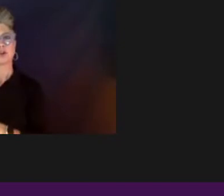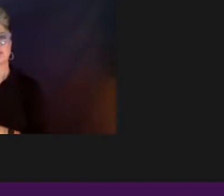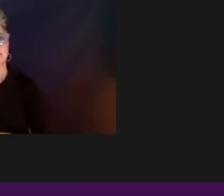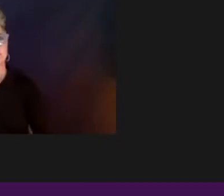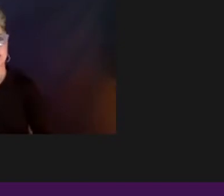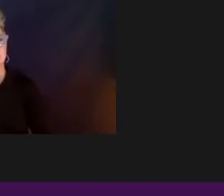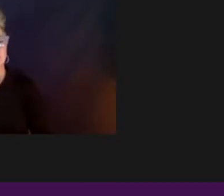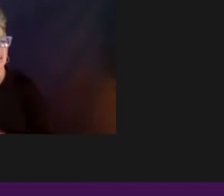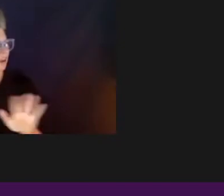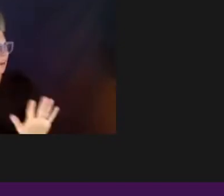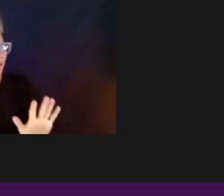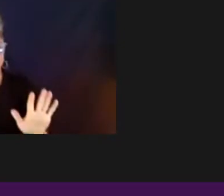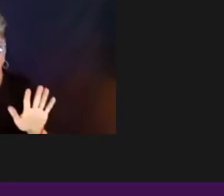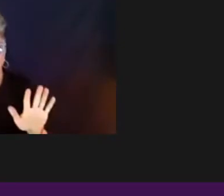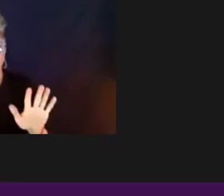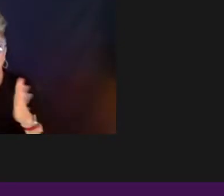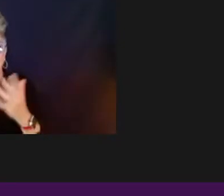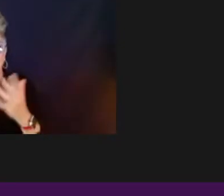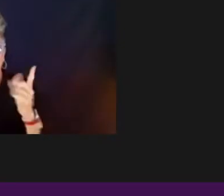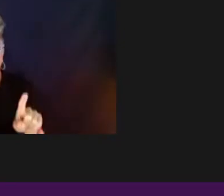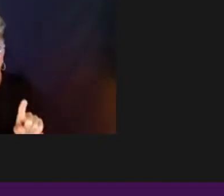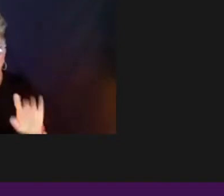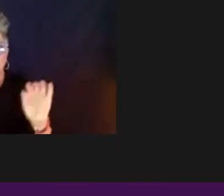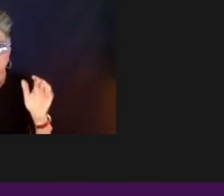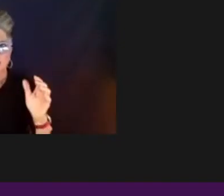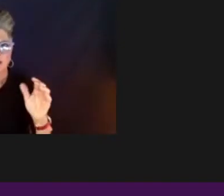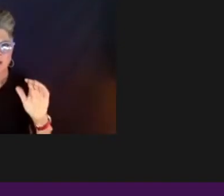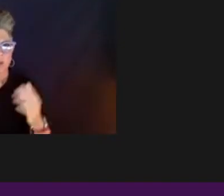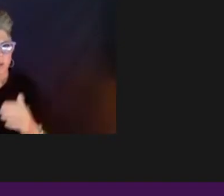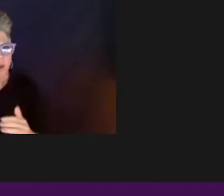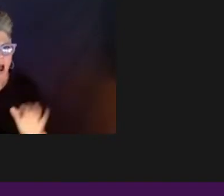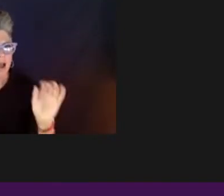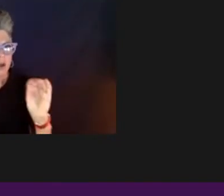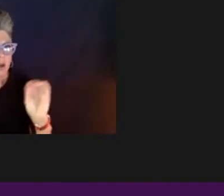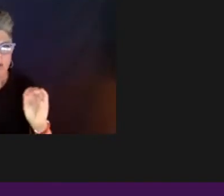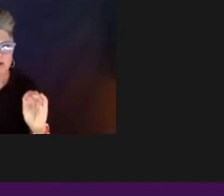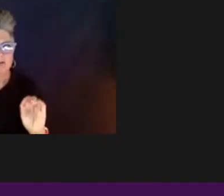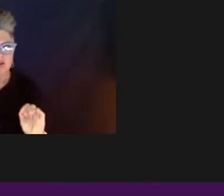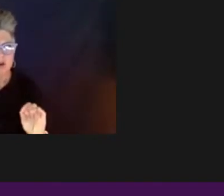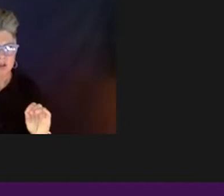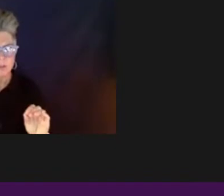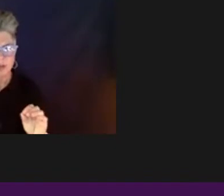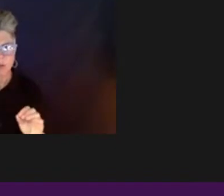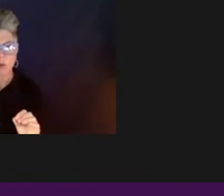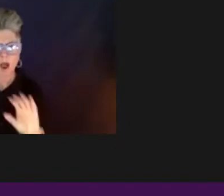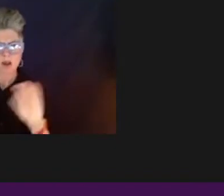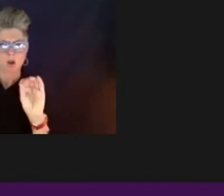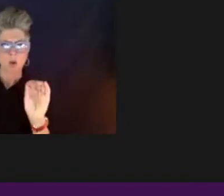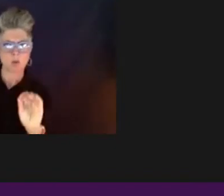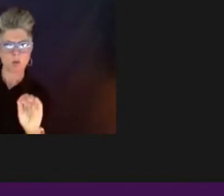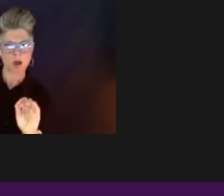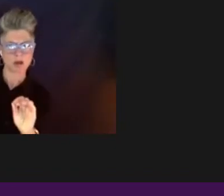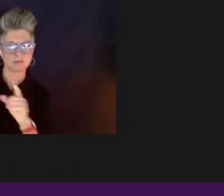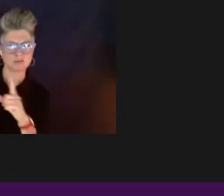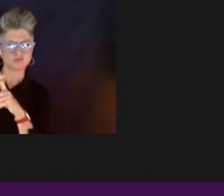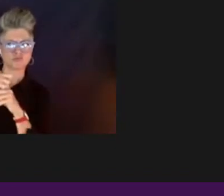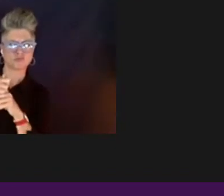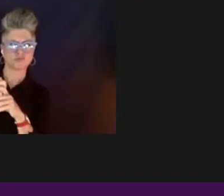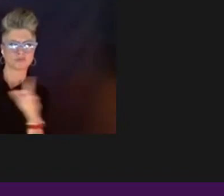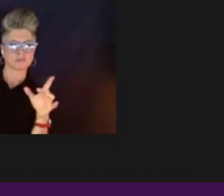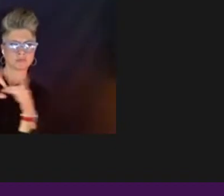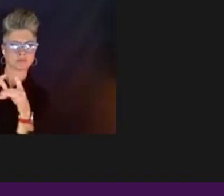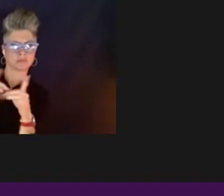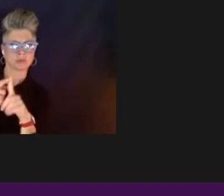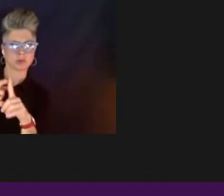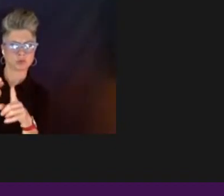what just happened? How come nobody's calling me? How come no one is knocking on our door to create? My question for my executive producers,